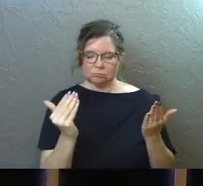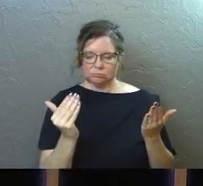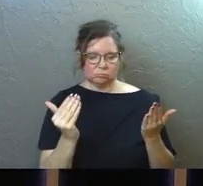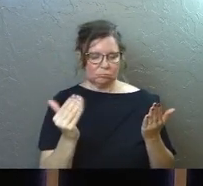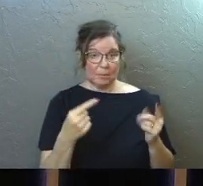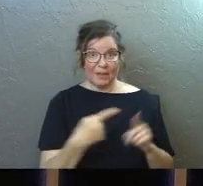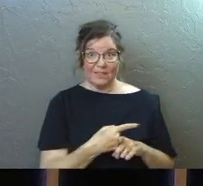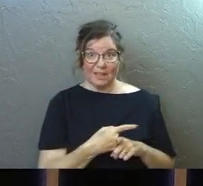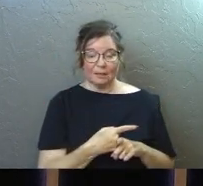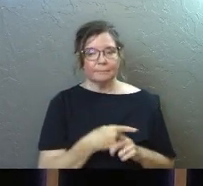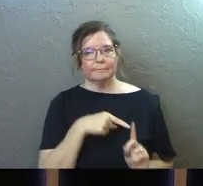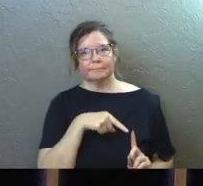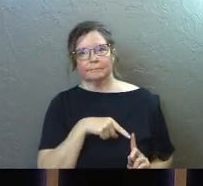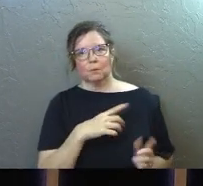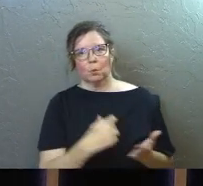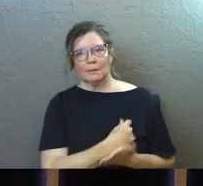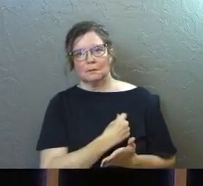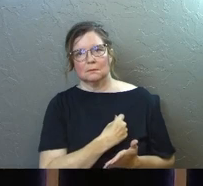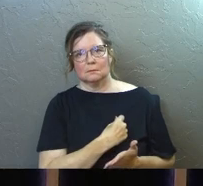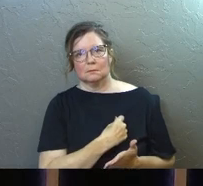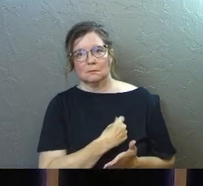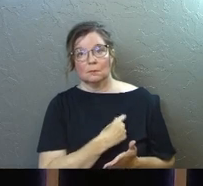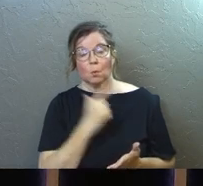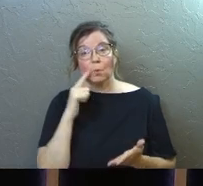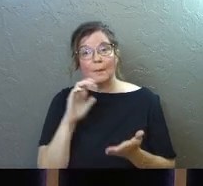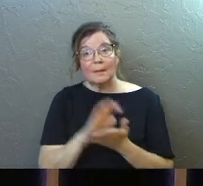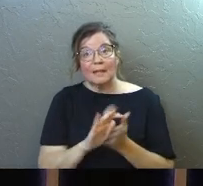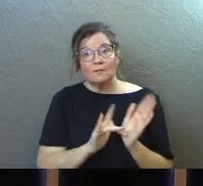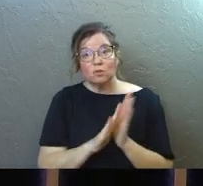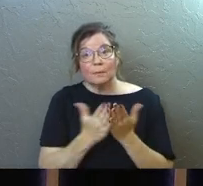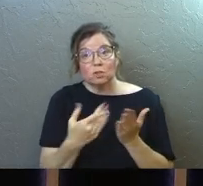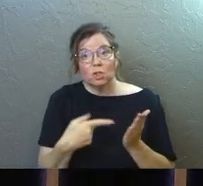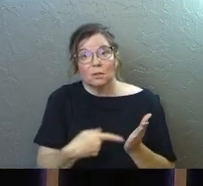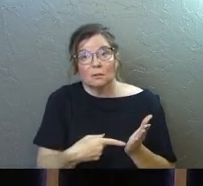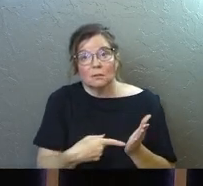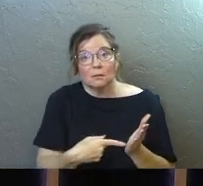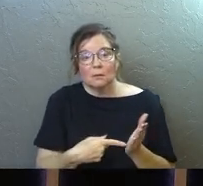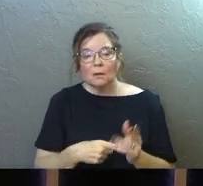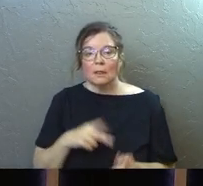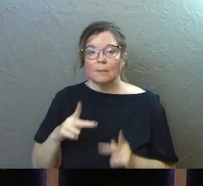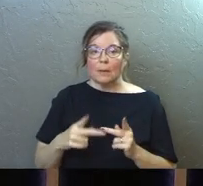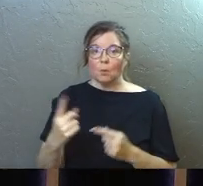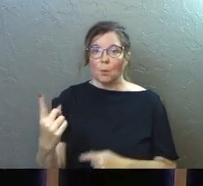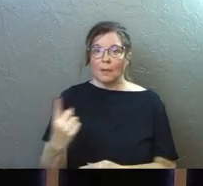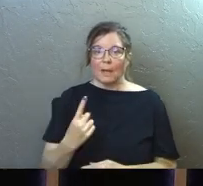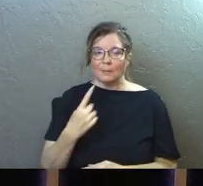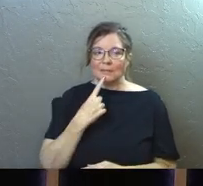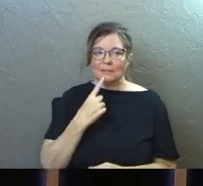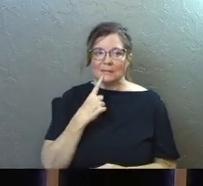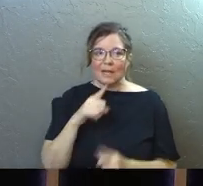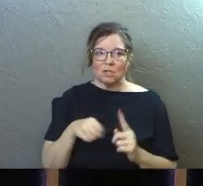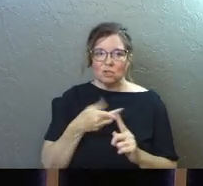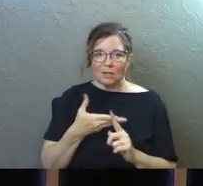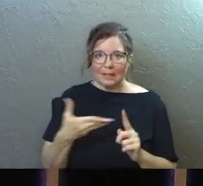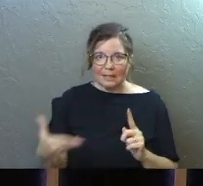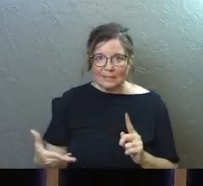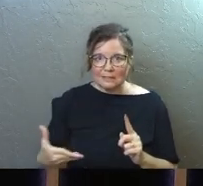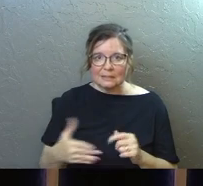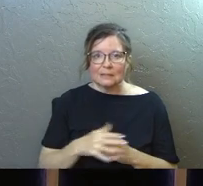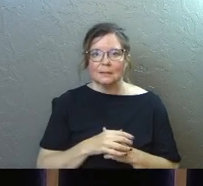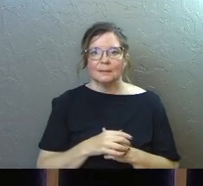Scripture. We believe scripture. There are people that will come and they will say certain things.